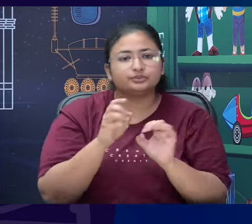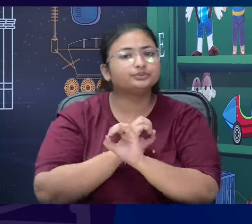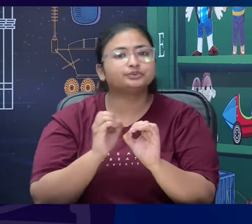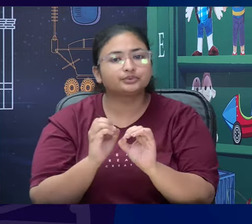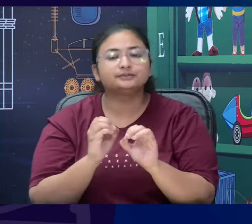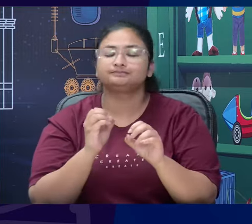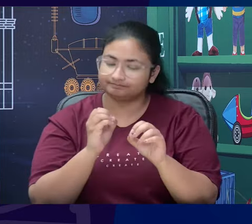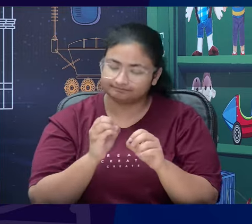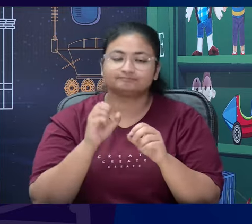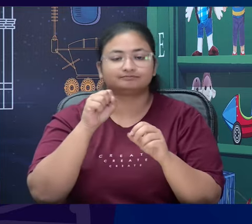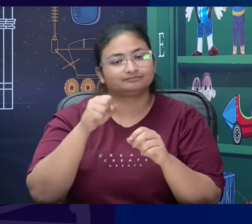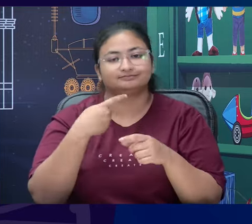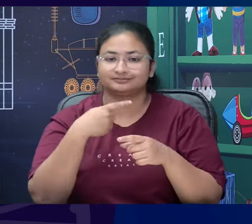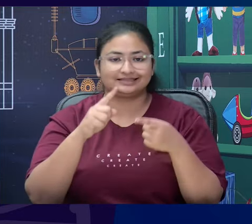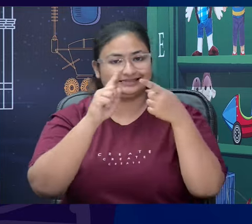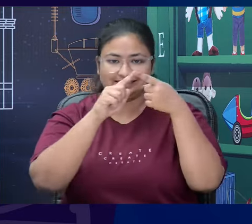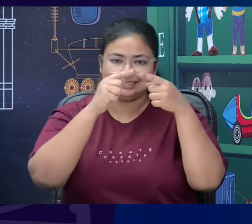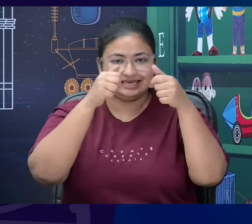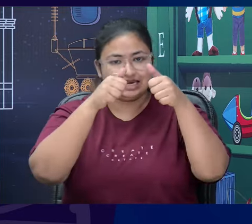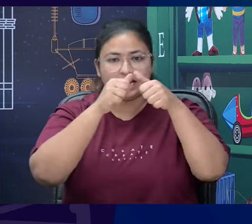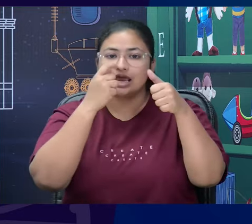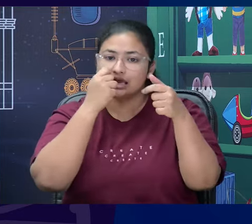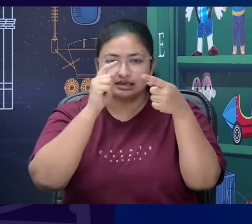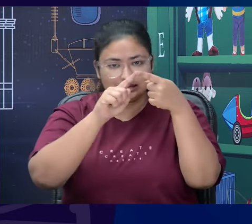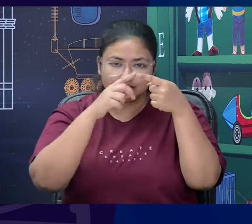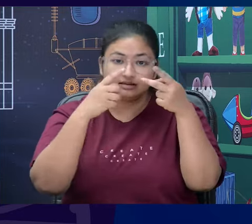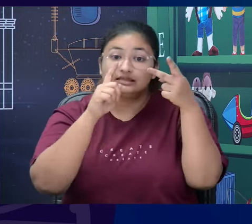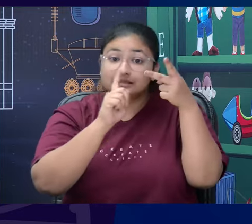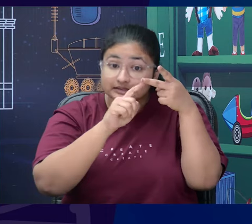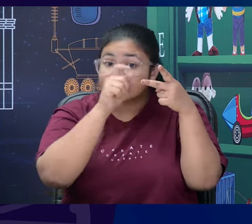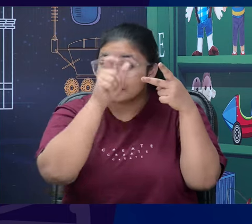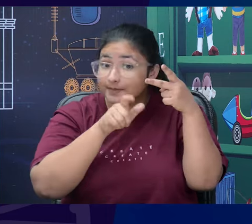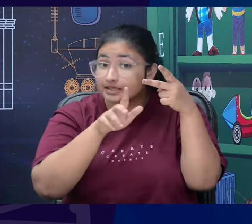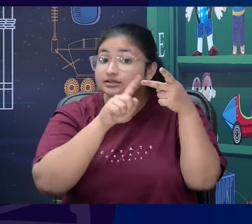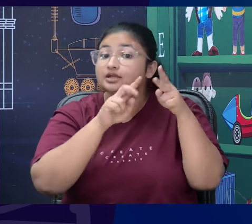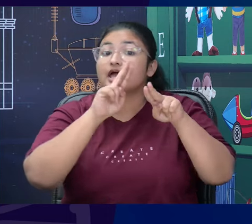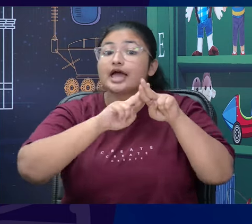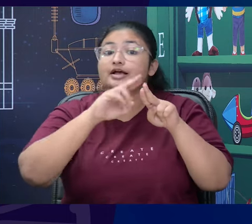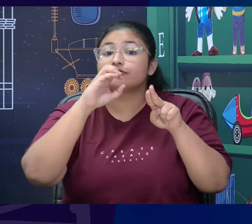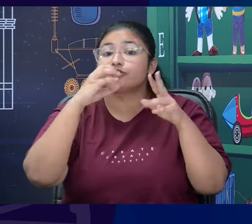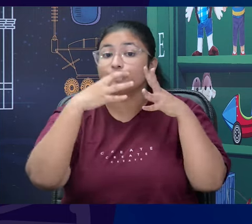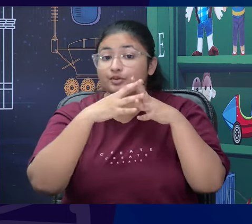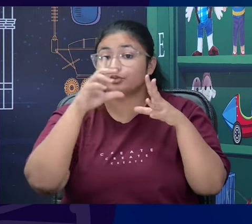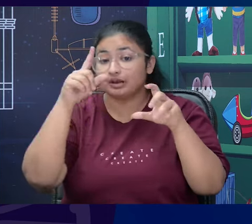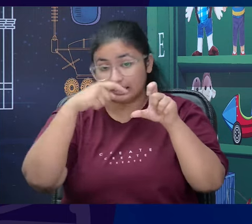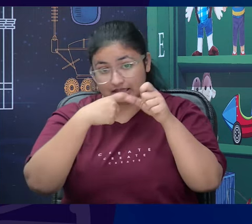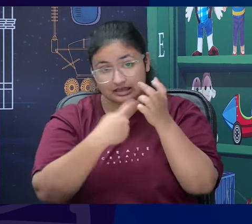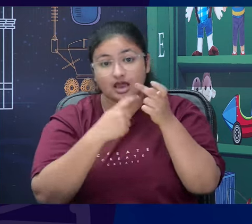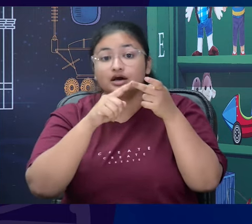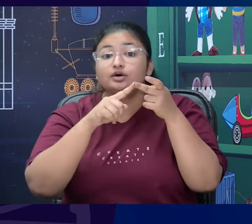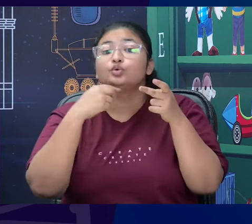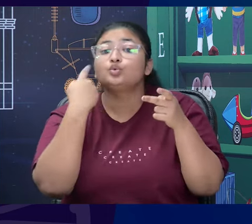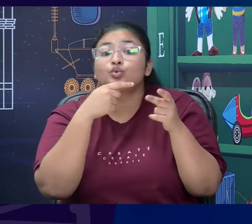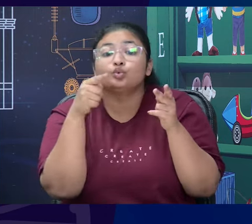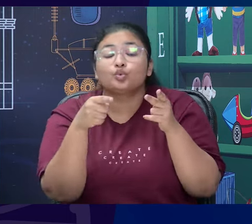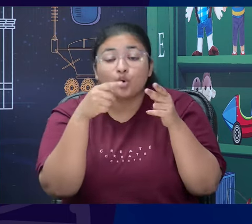Fowler who is someone who is accompanying Ausible and Fowler is a writer who is looking for some